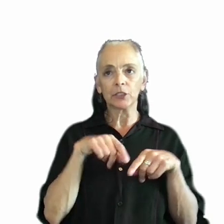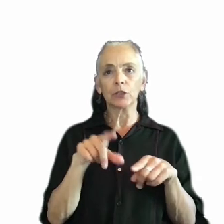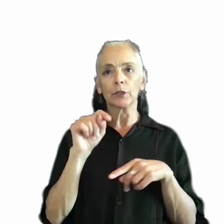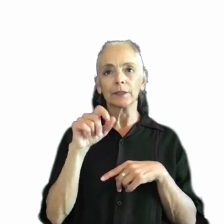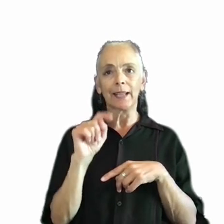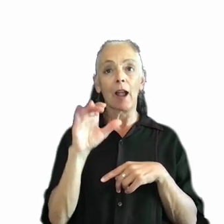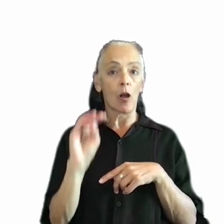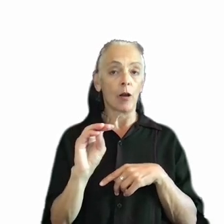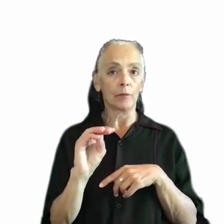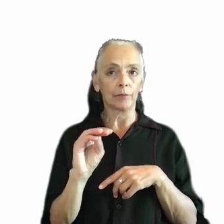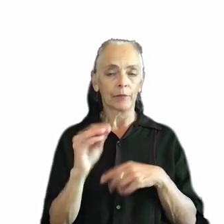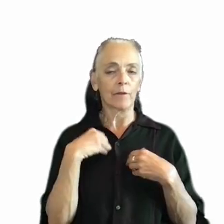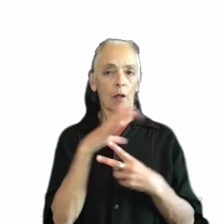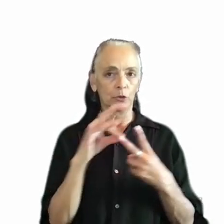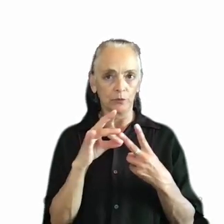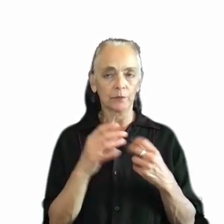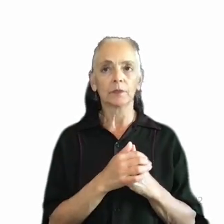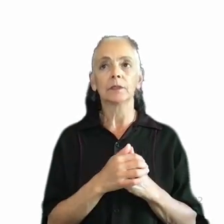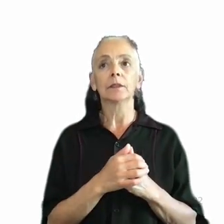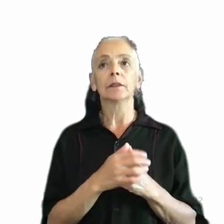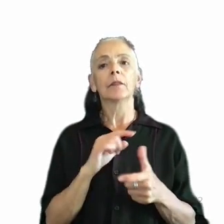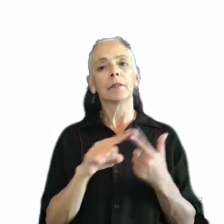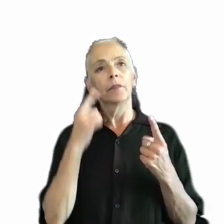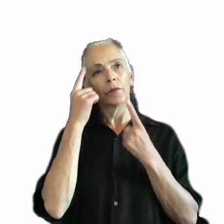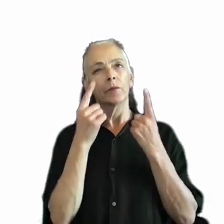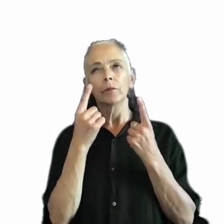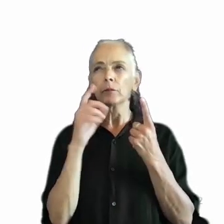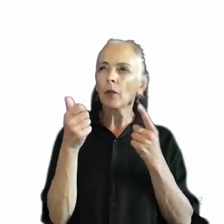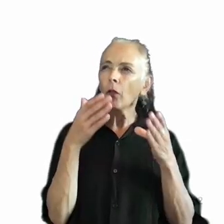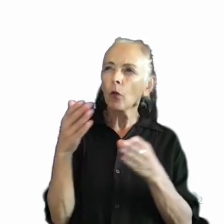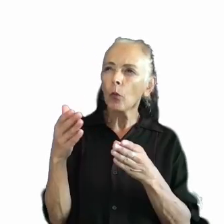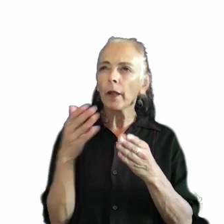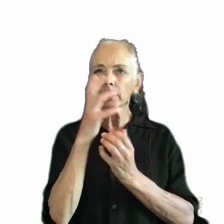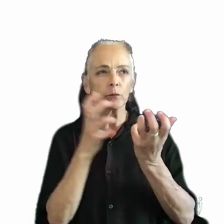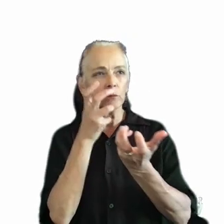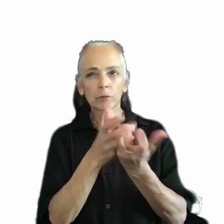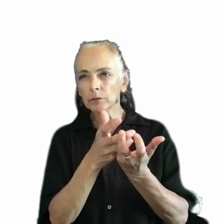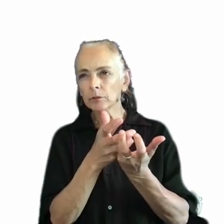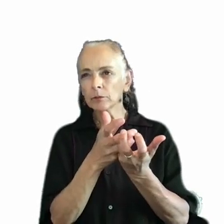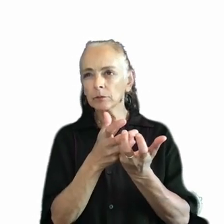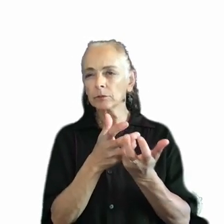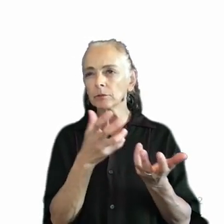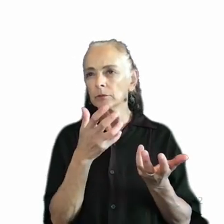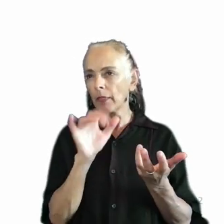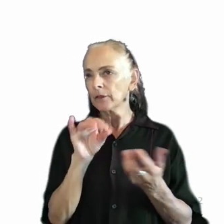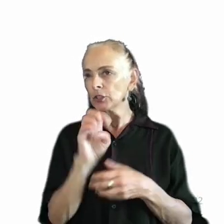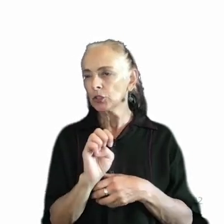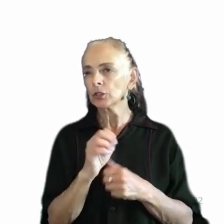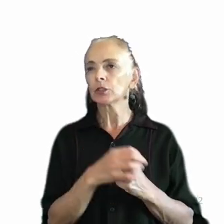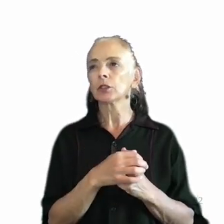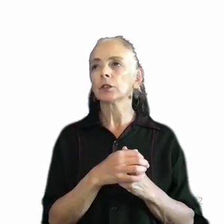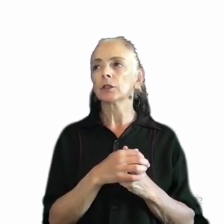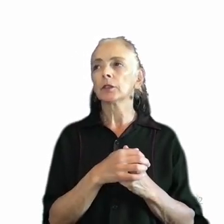And then beyond that, they started thinking about, well, what are other ways we can customize this feature? And they actually ended up having four